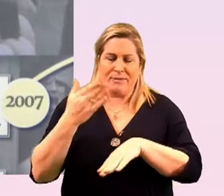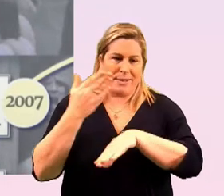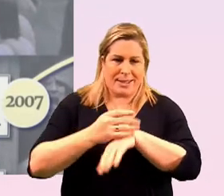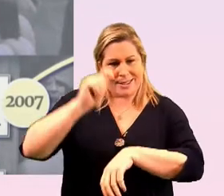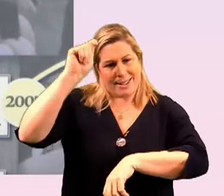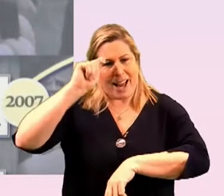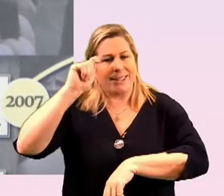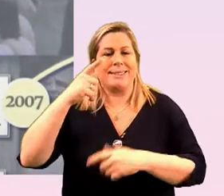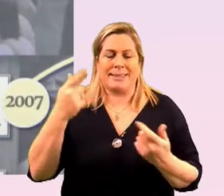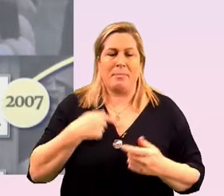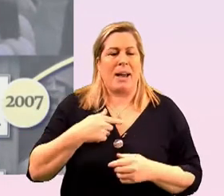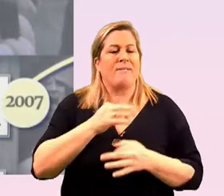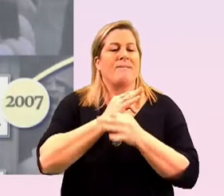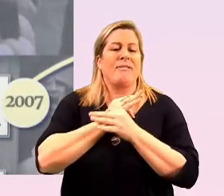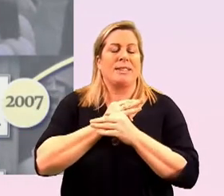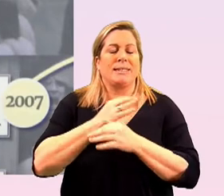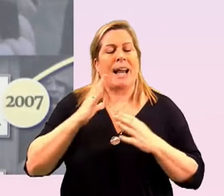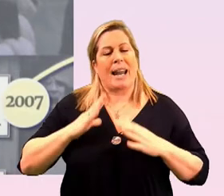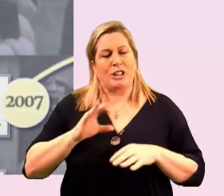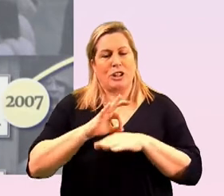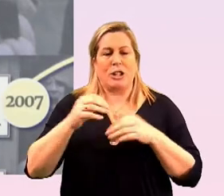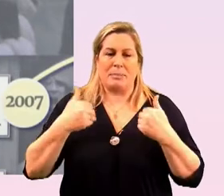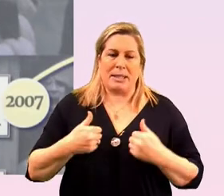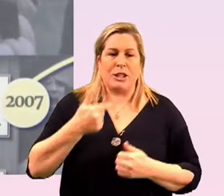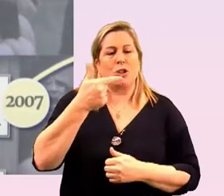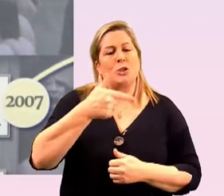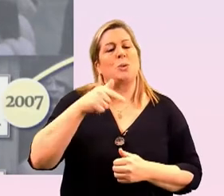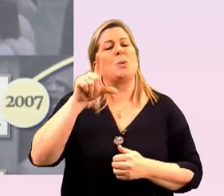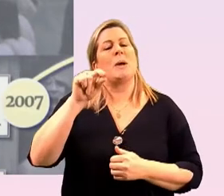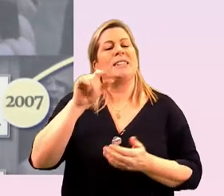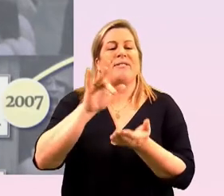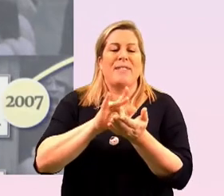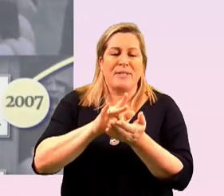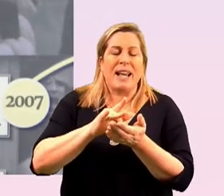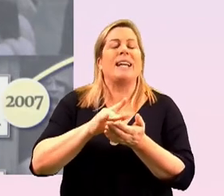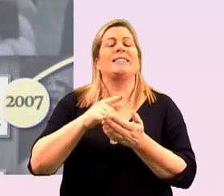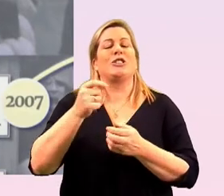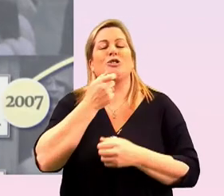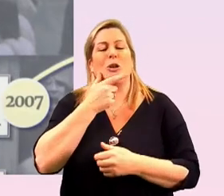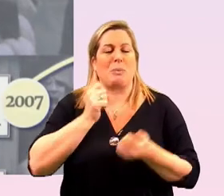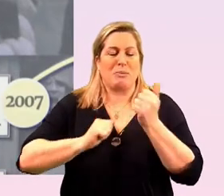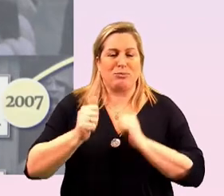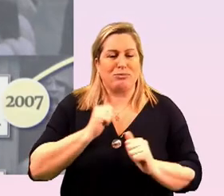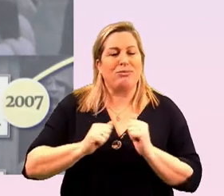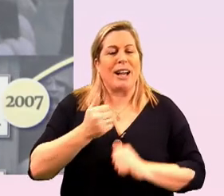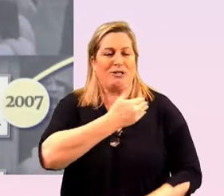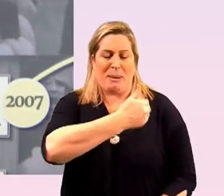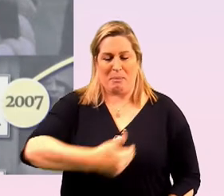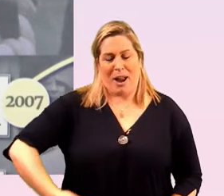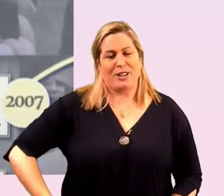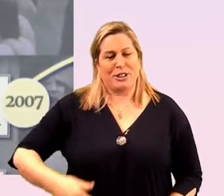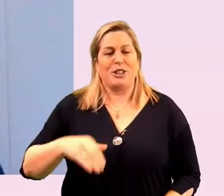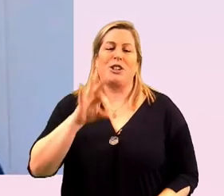my favorite of all ladies and gentlemen the 2015 dublin pride grand marshall dr maranya healy